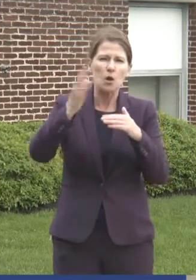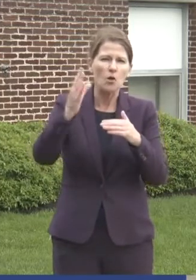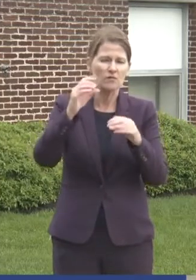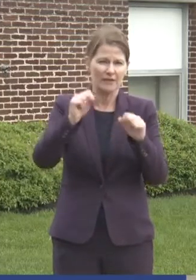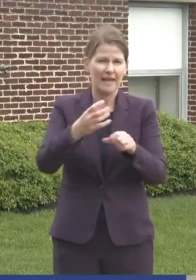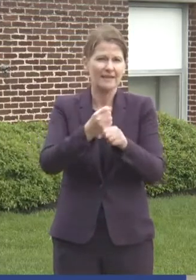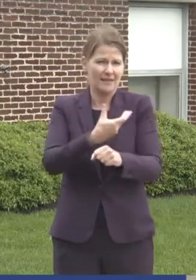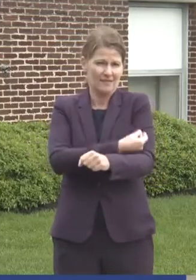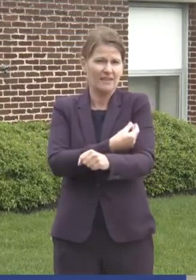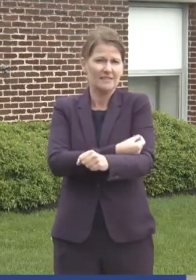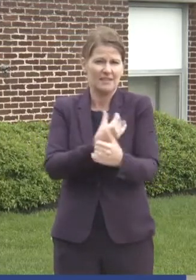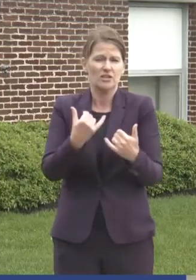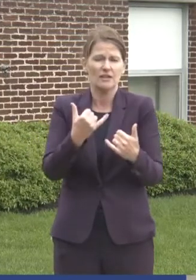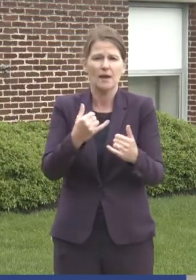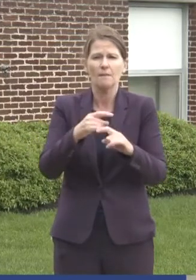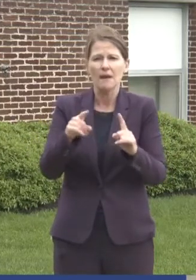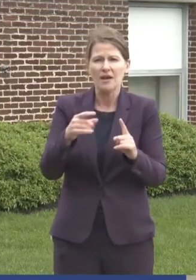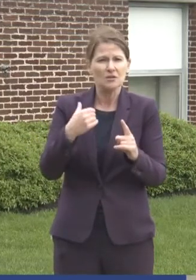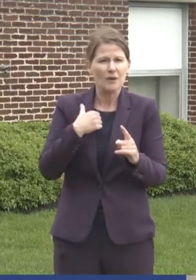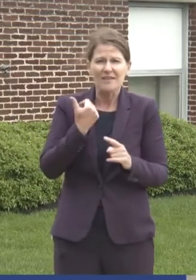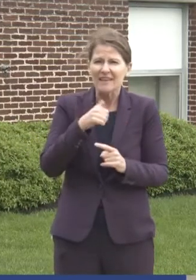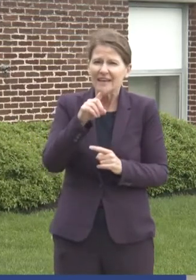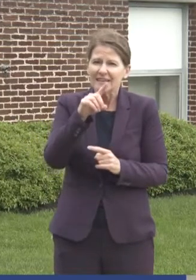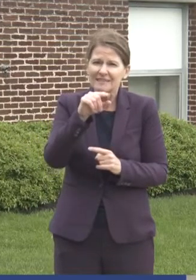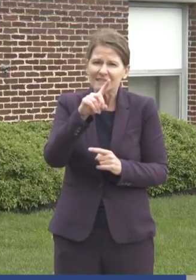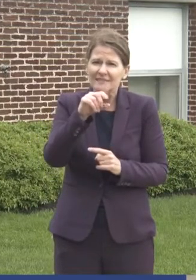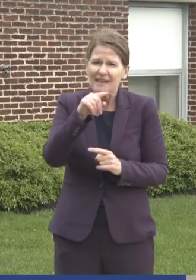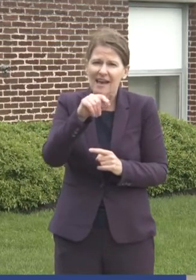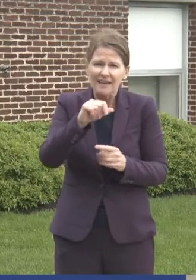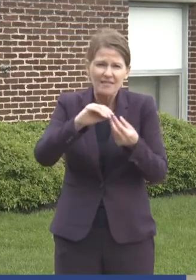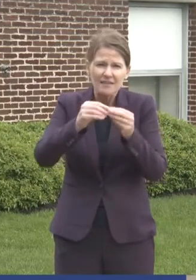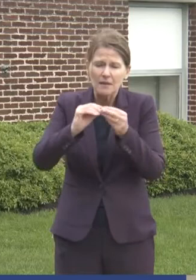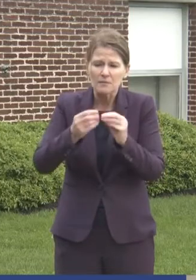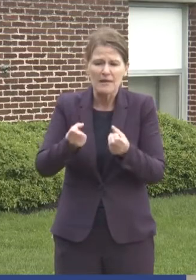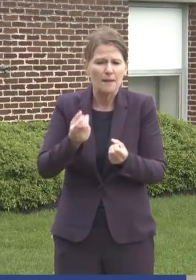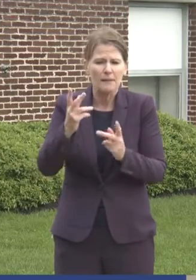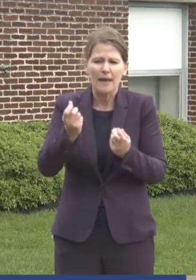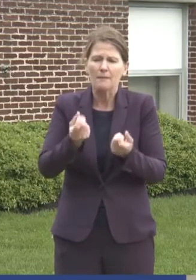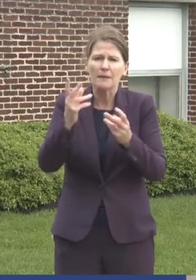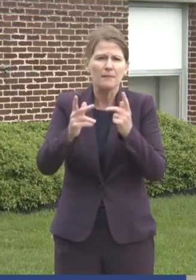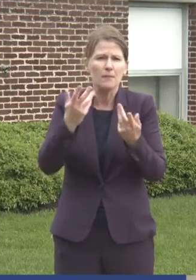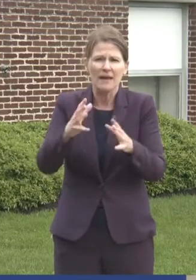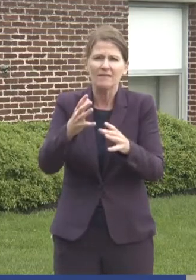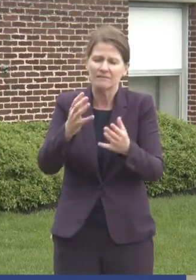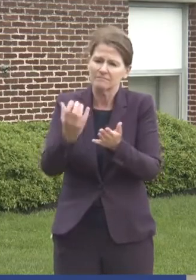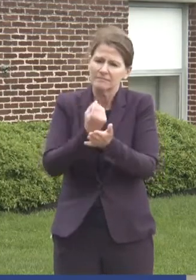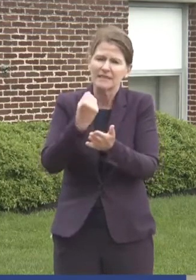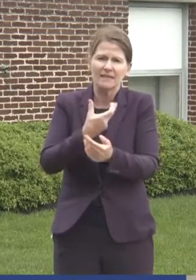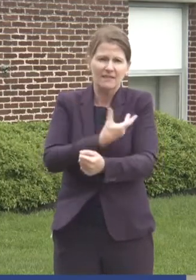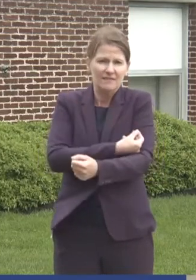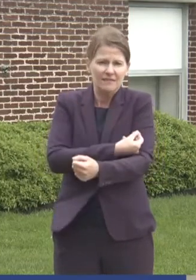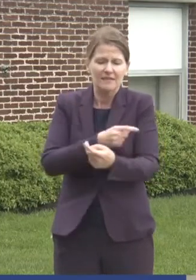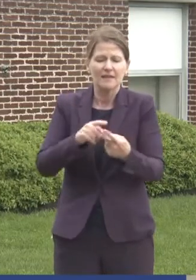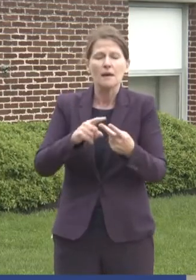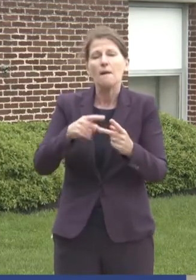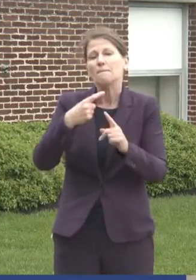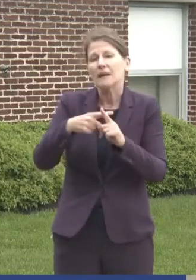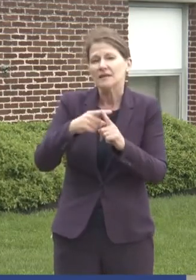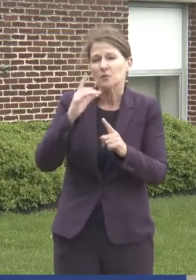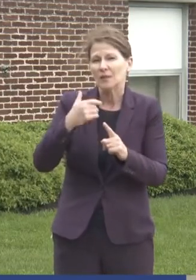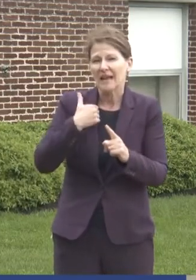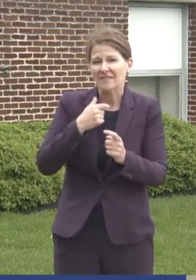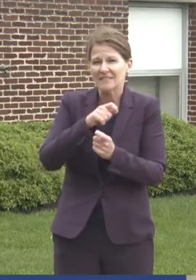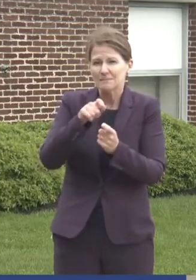demographic. Is there do we right now have data on how many people have taken advantage of the shot? And then the second part of that question is going to be in a specific